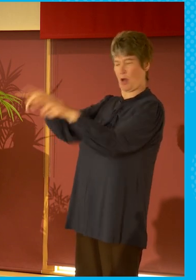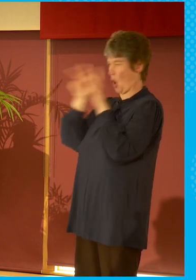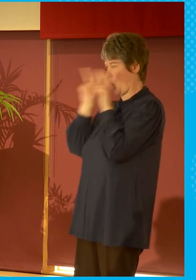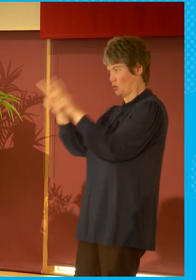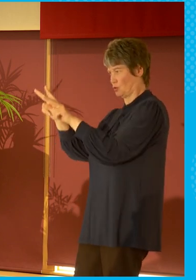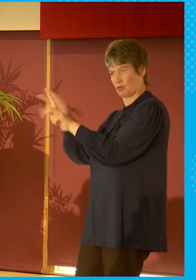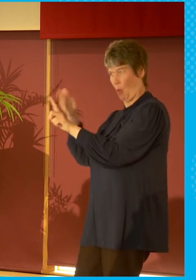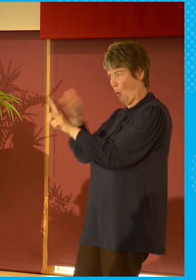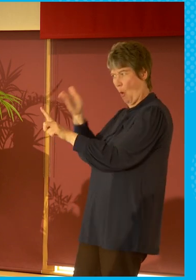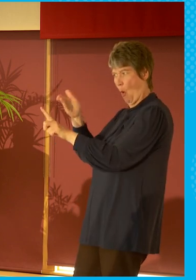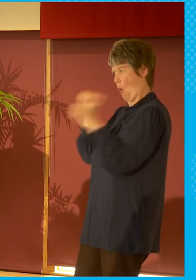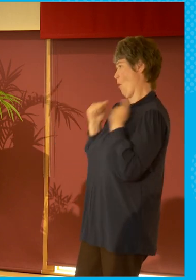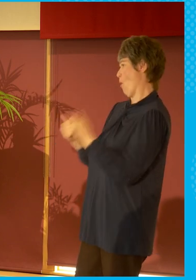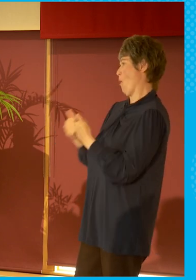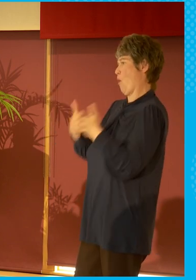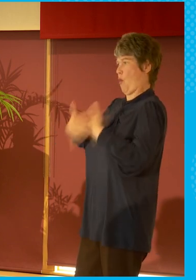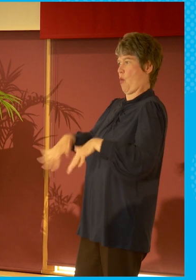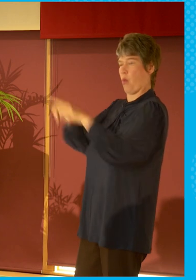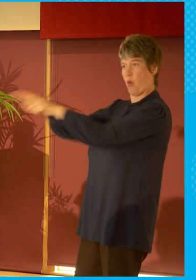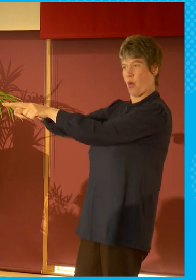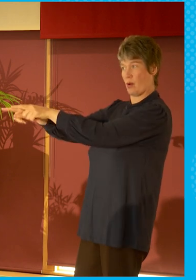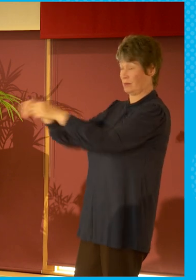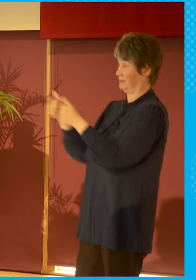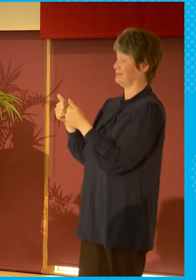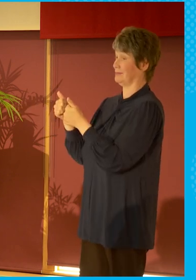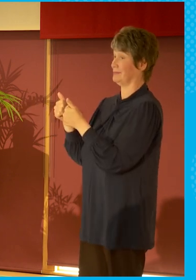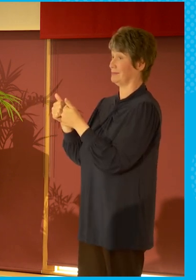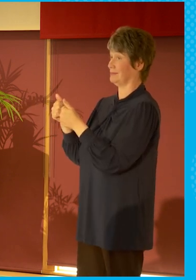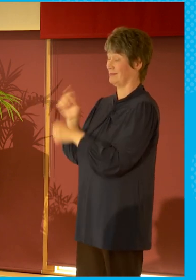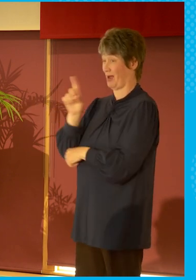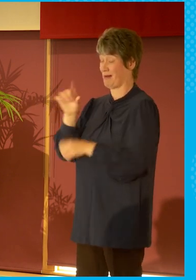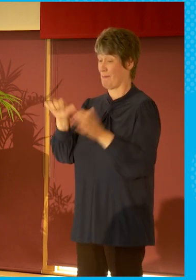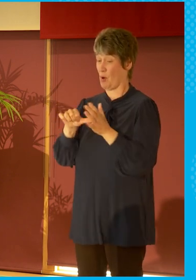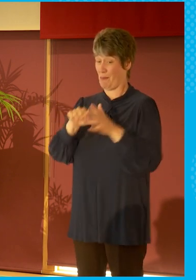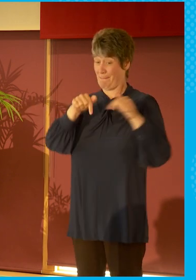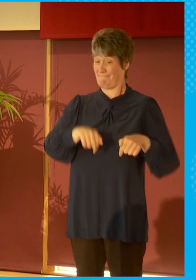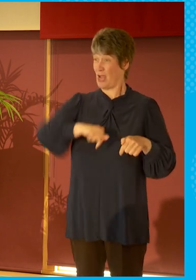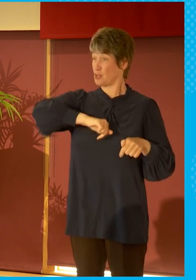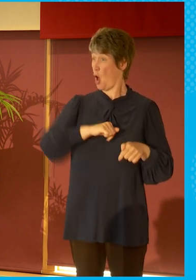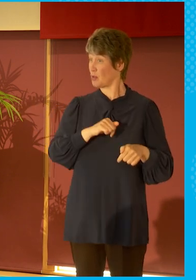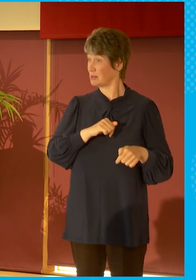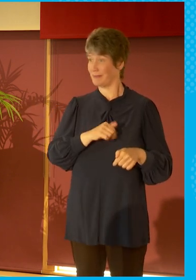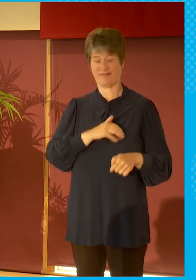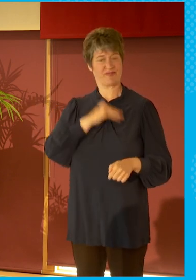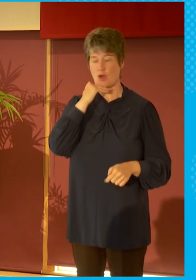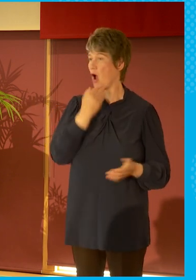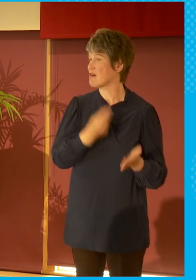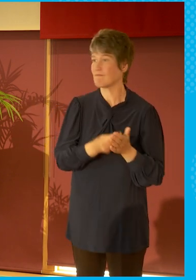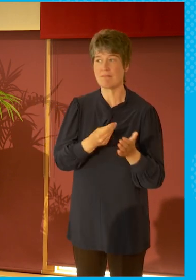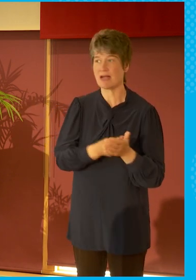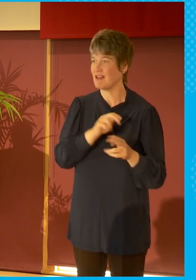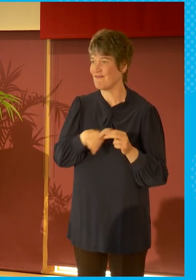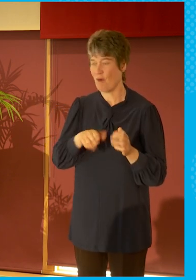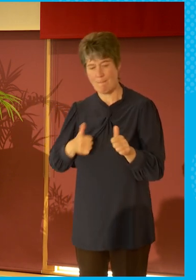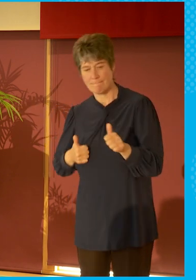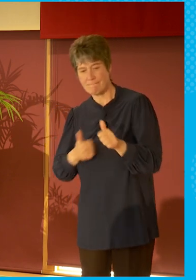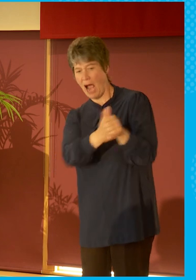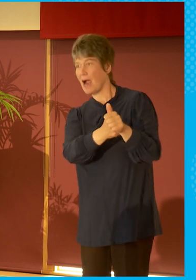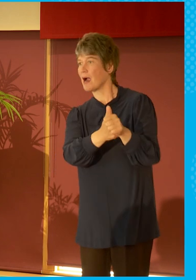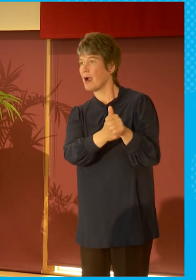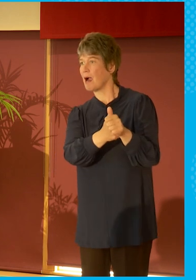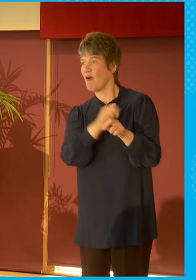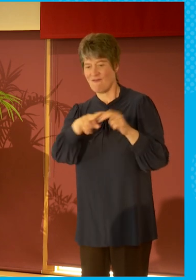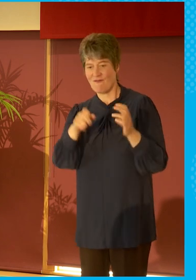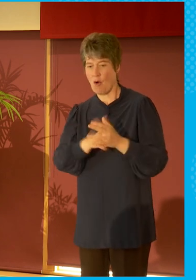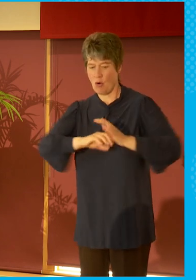it sounds good, it is good, the problem with Scotland is we don't have the money backing us to be able to create that